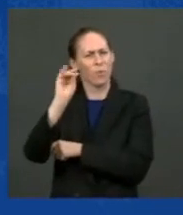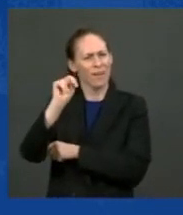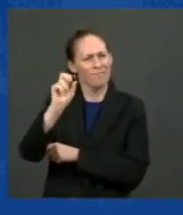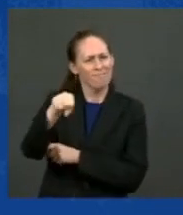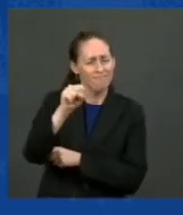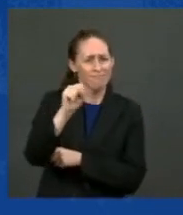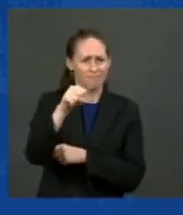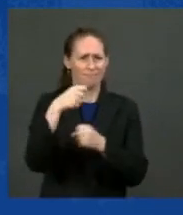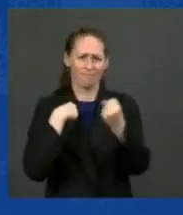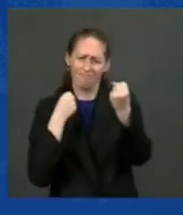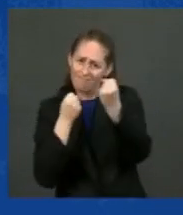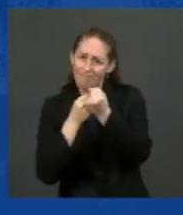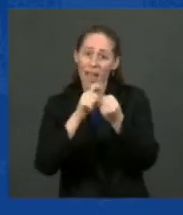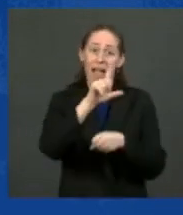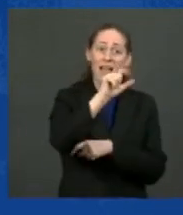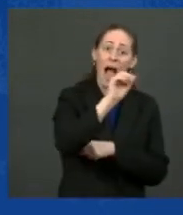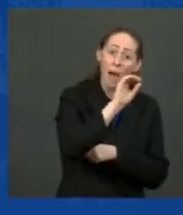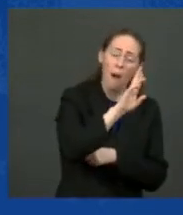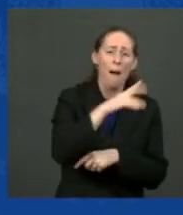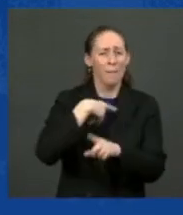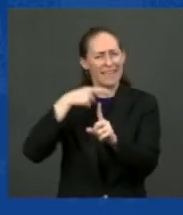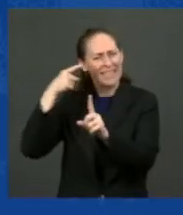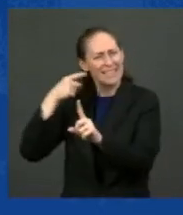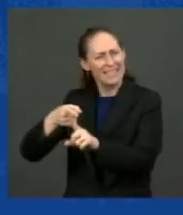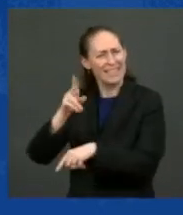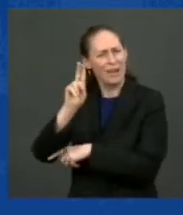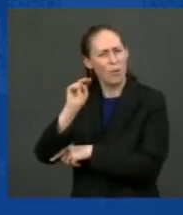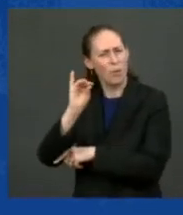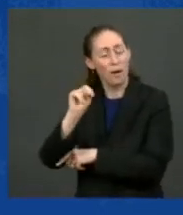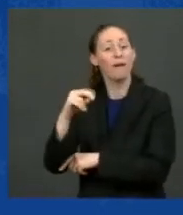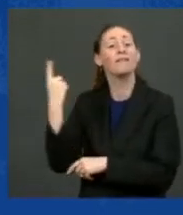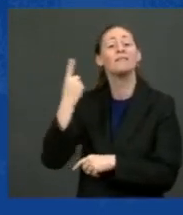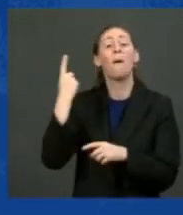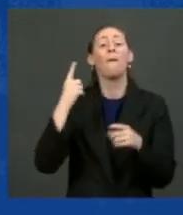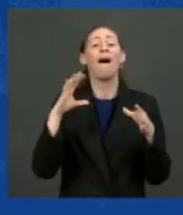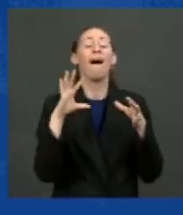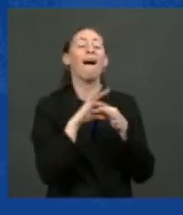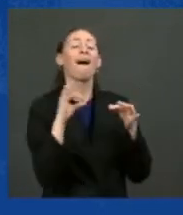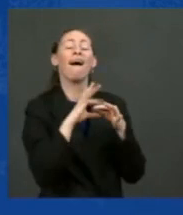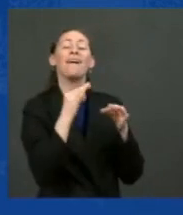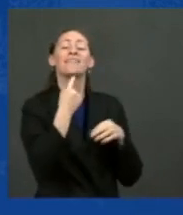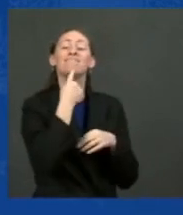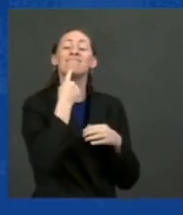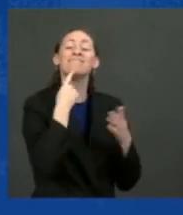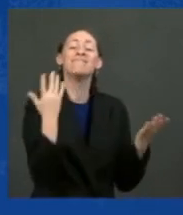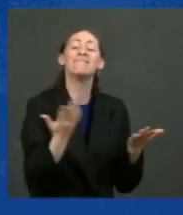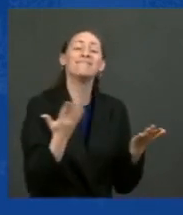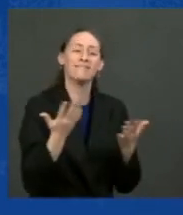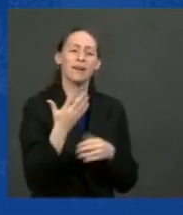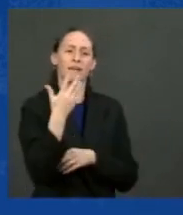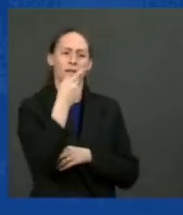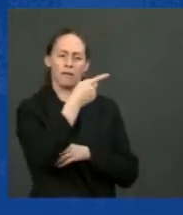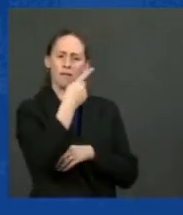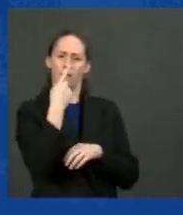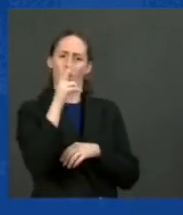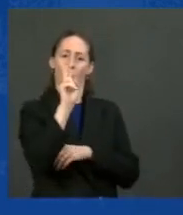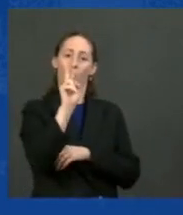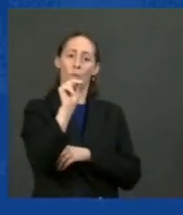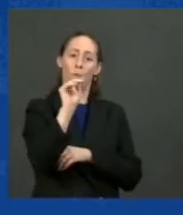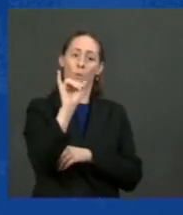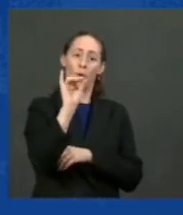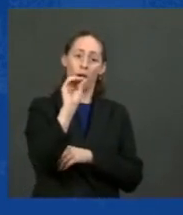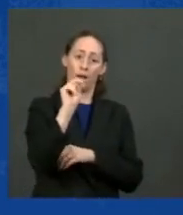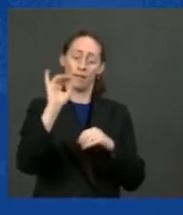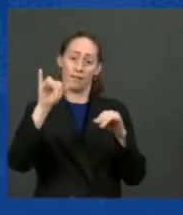And someone pointed out to me that I allegedly have used the word union as president more than the last seven